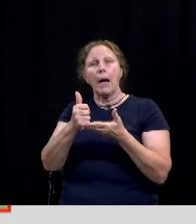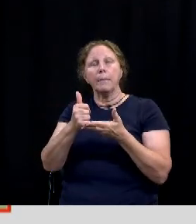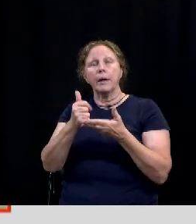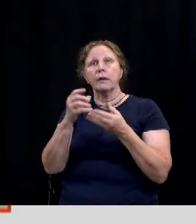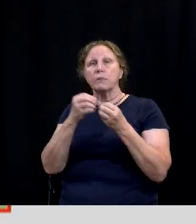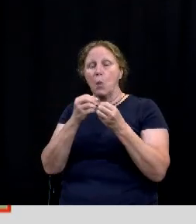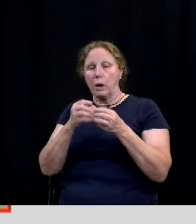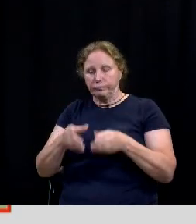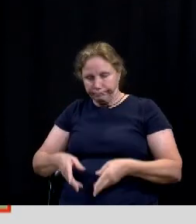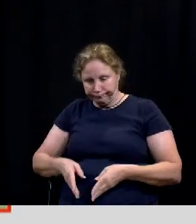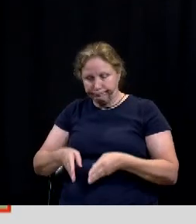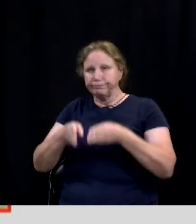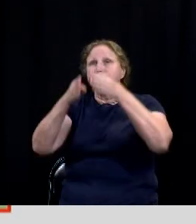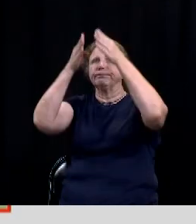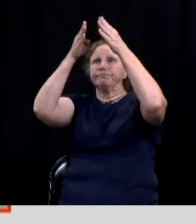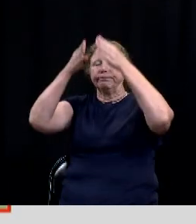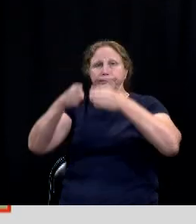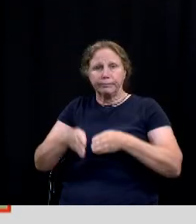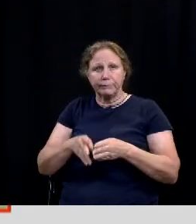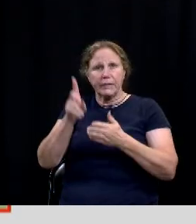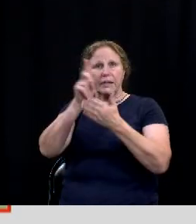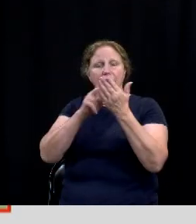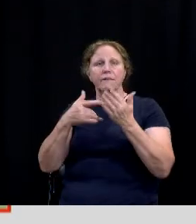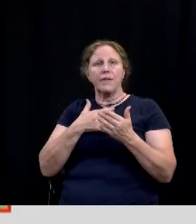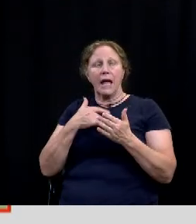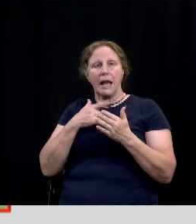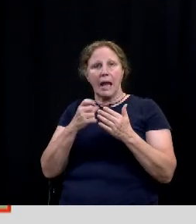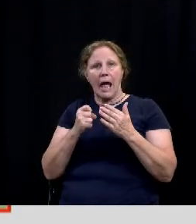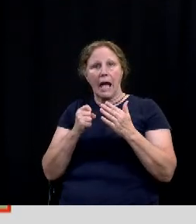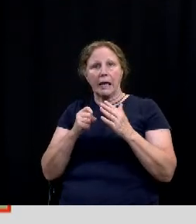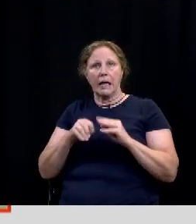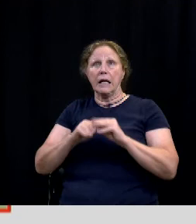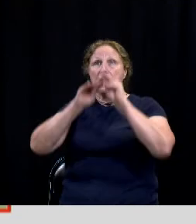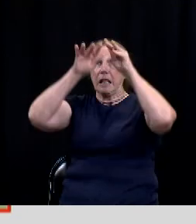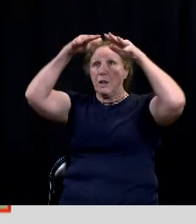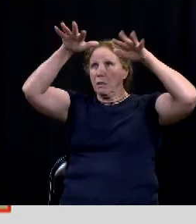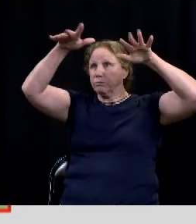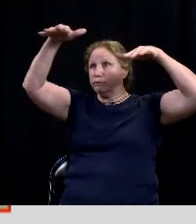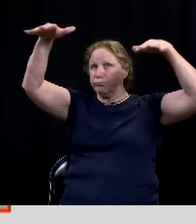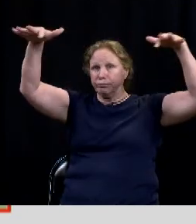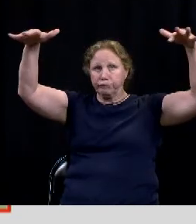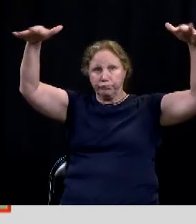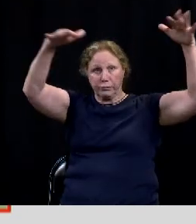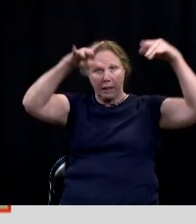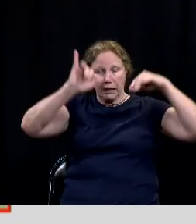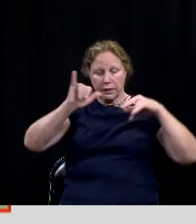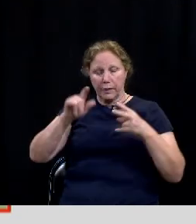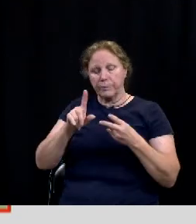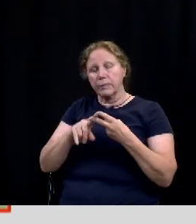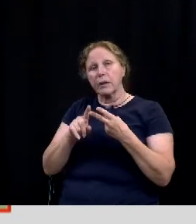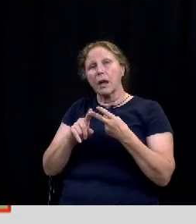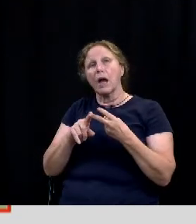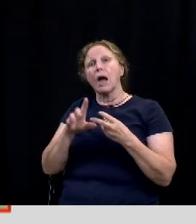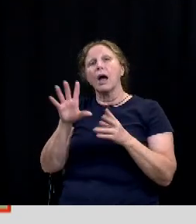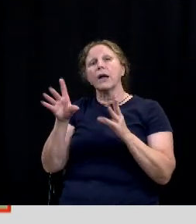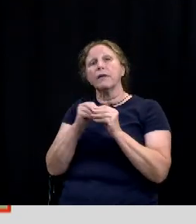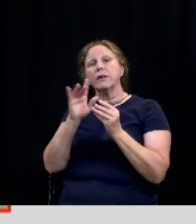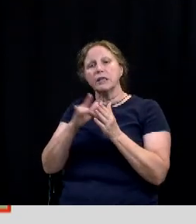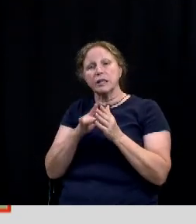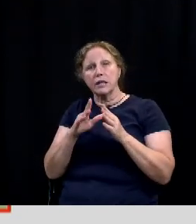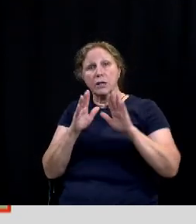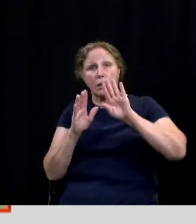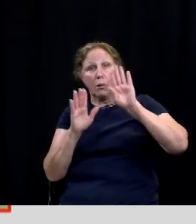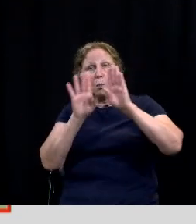uh design element and make it almost feel like there's a canopy of light in that area additionally on the convention center wall